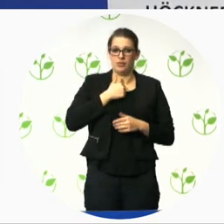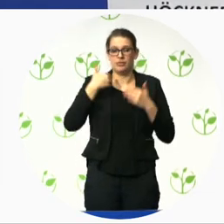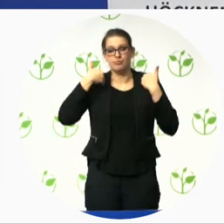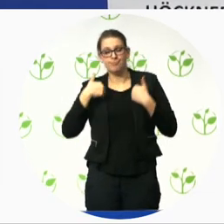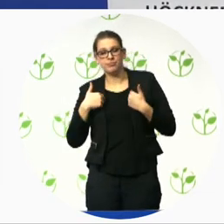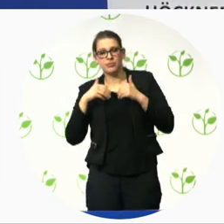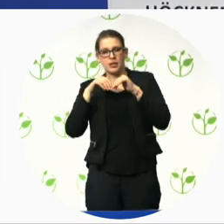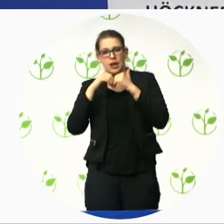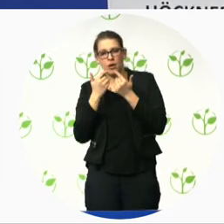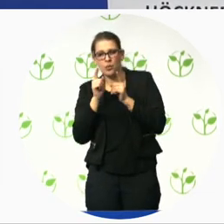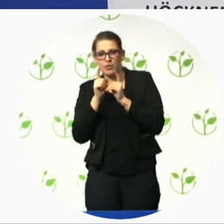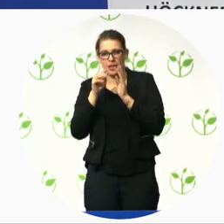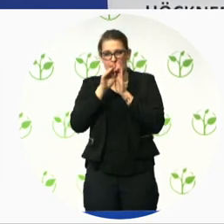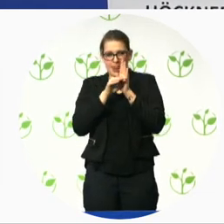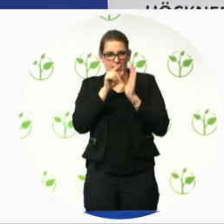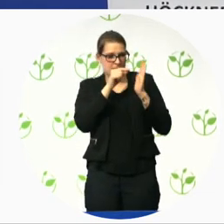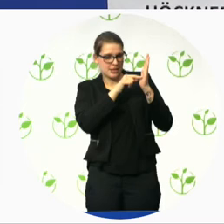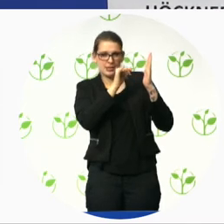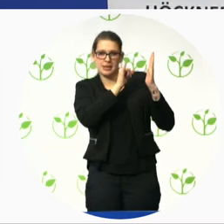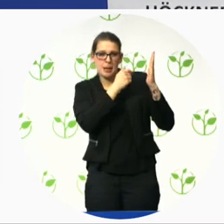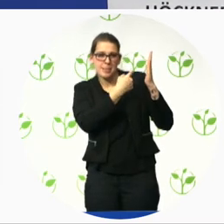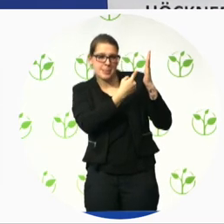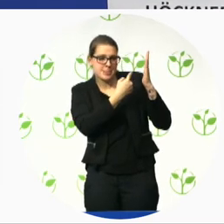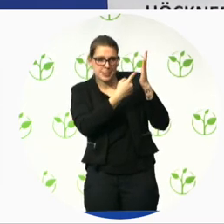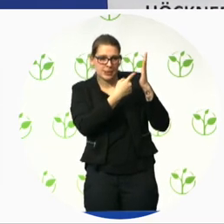for their situation I was actually